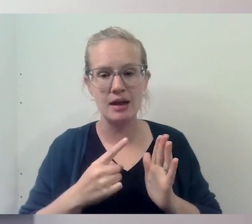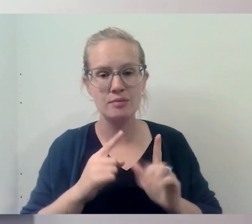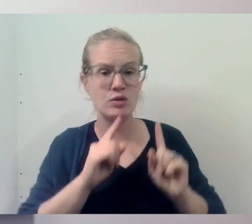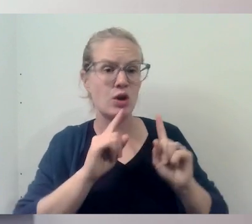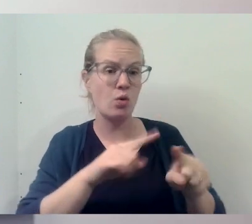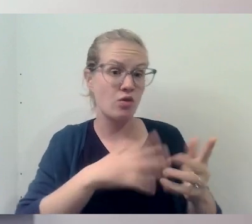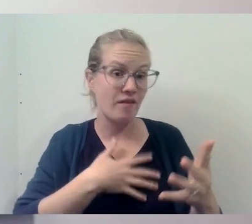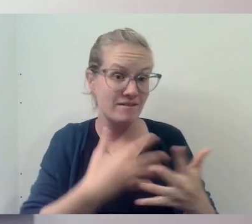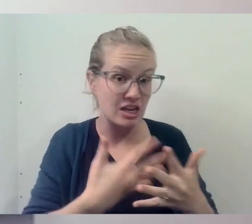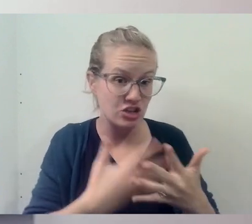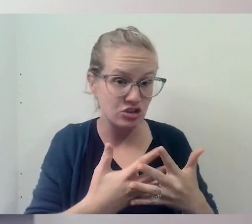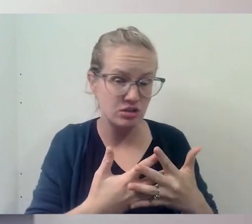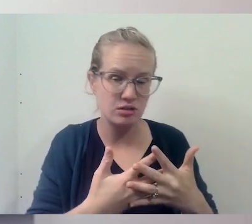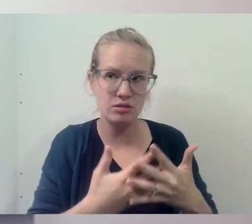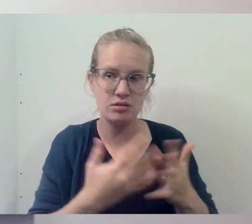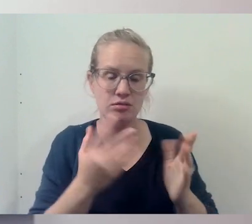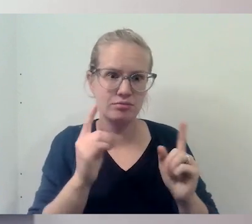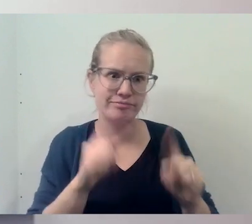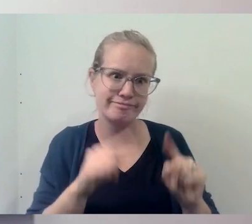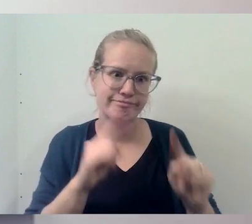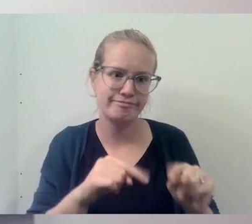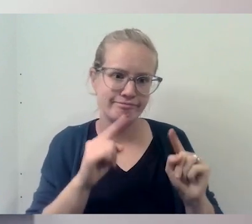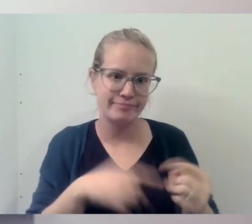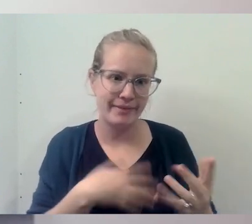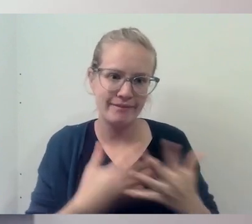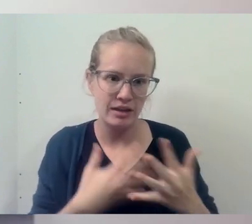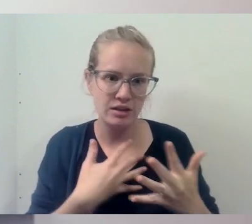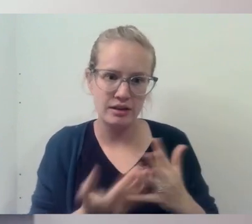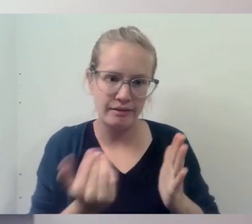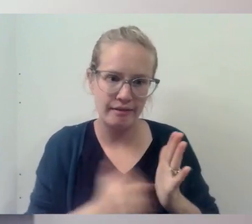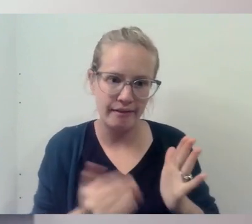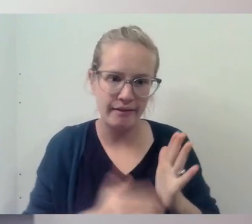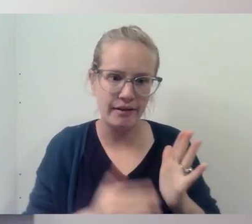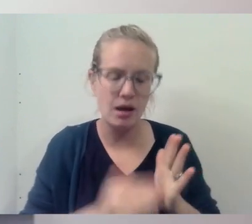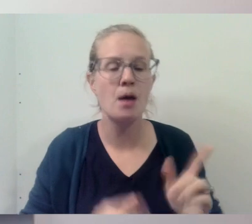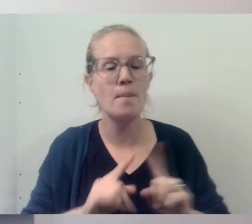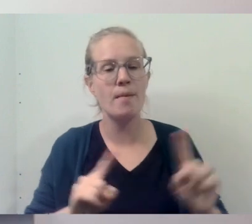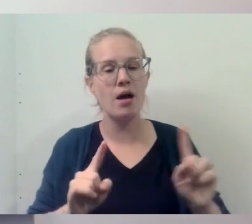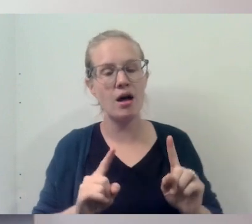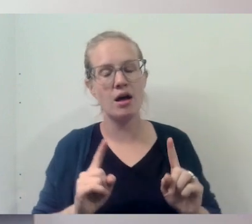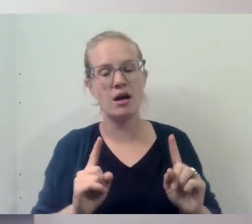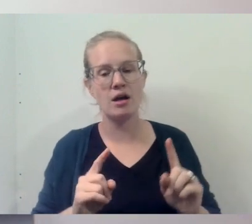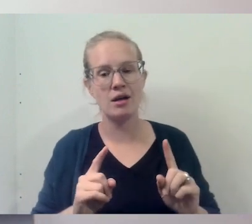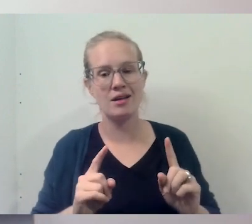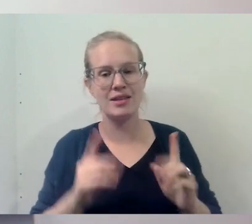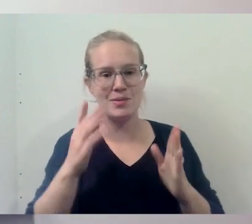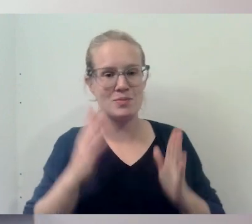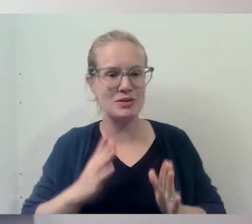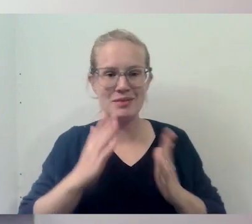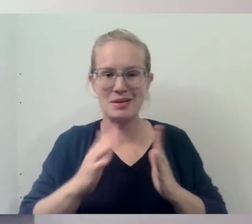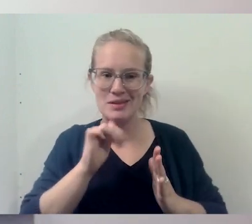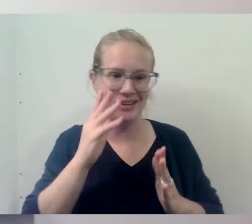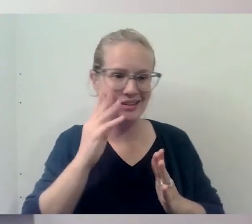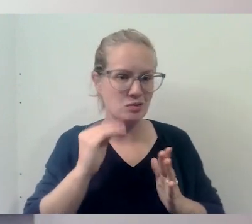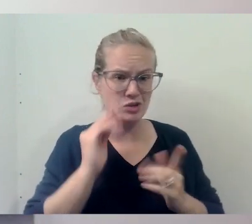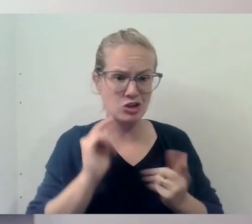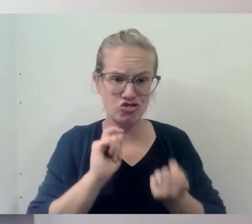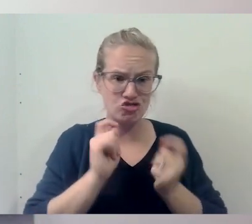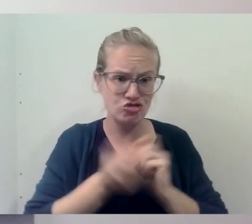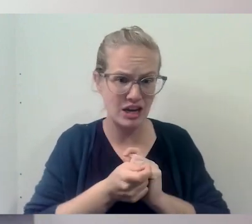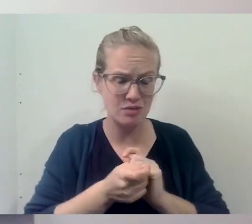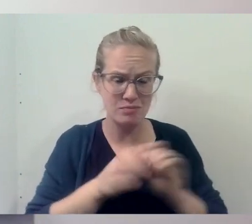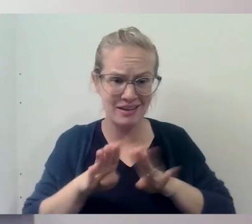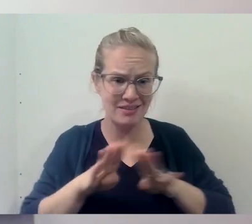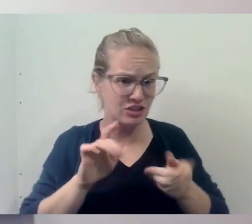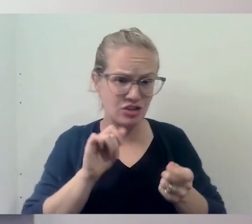confession so many times, uh, but, uh, they may not experience much changes in their